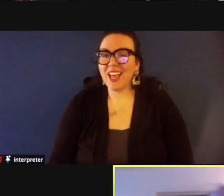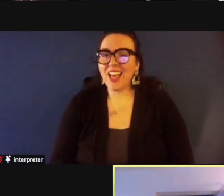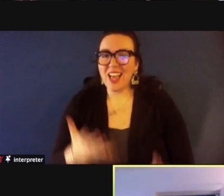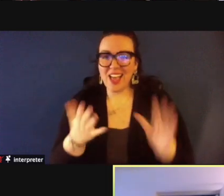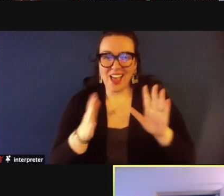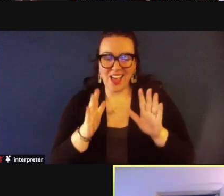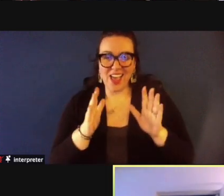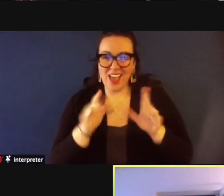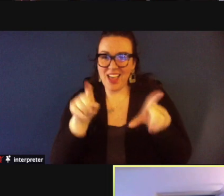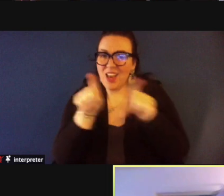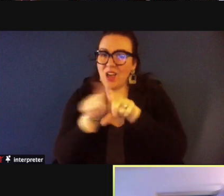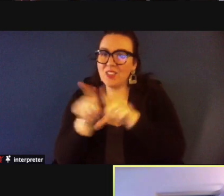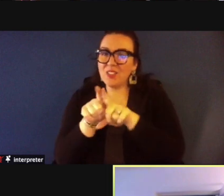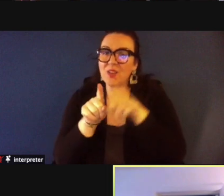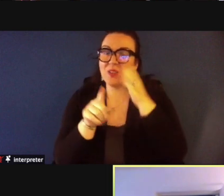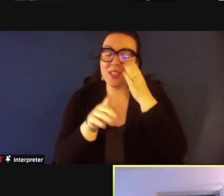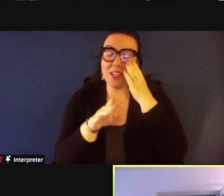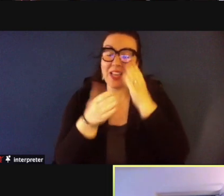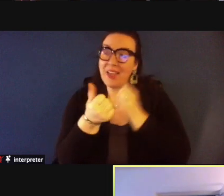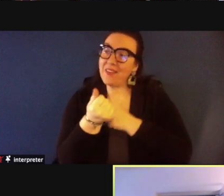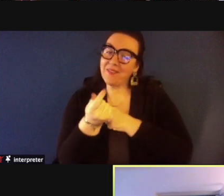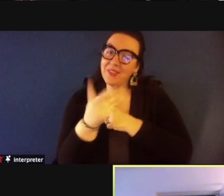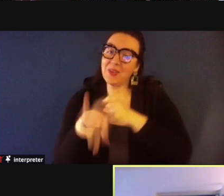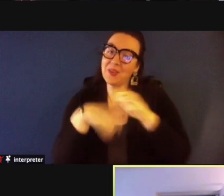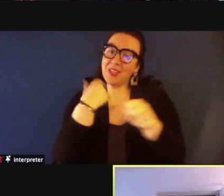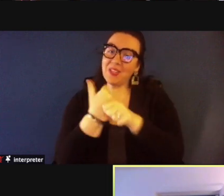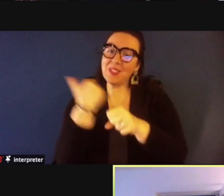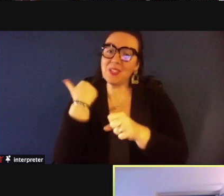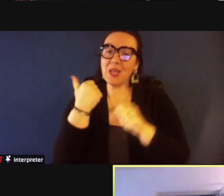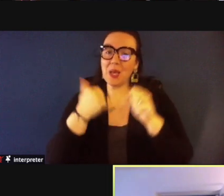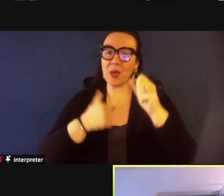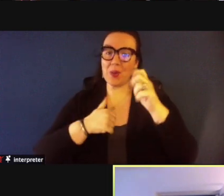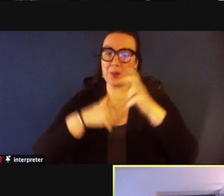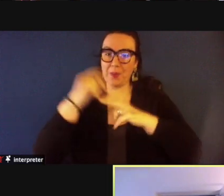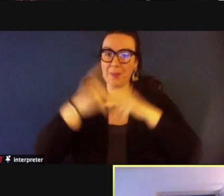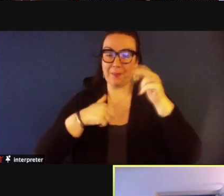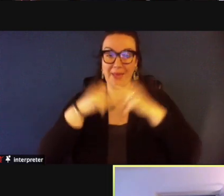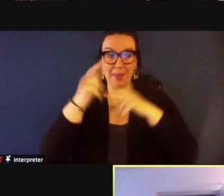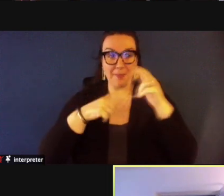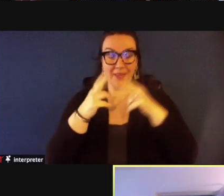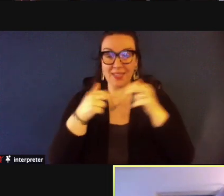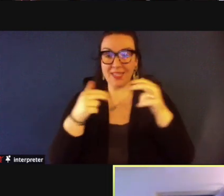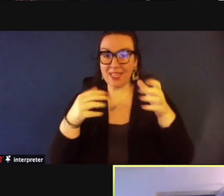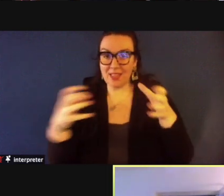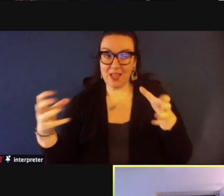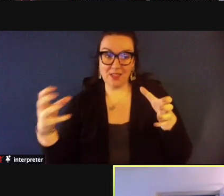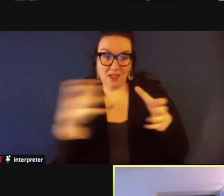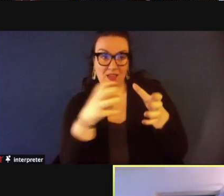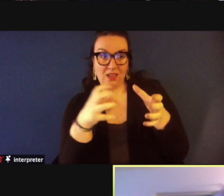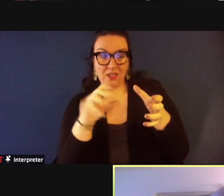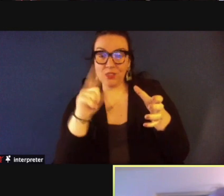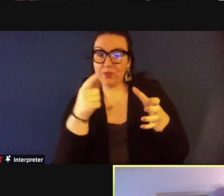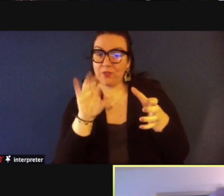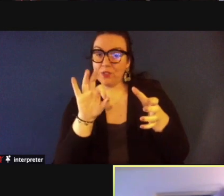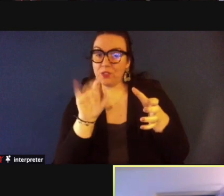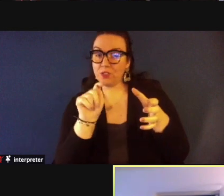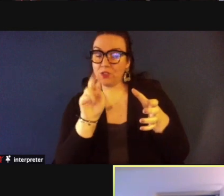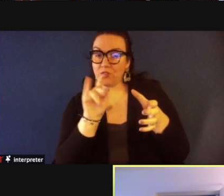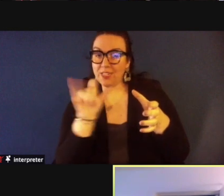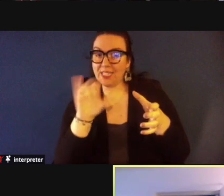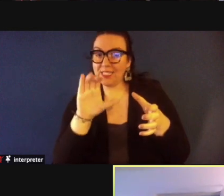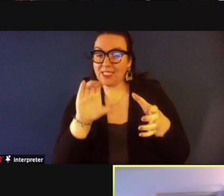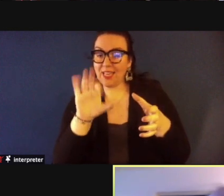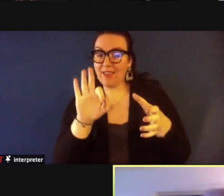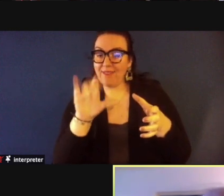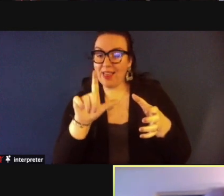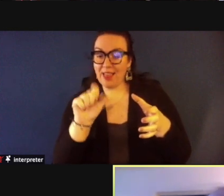aside uh some years ago we built a building that is attached to see to the first trinity it's the cfls building